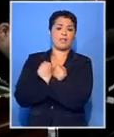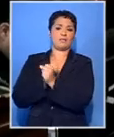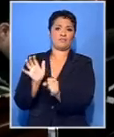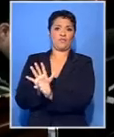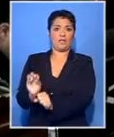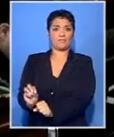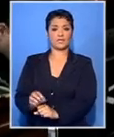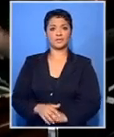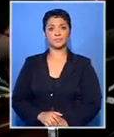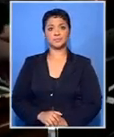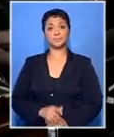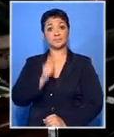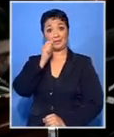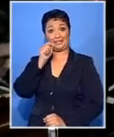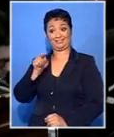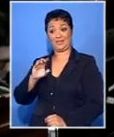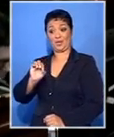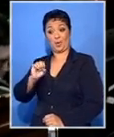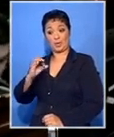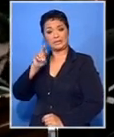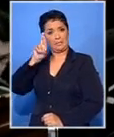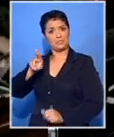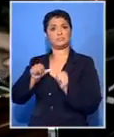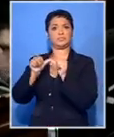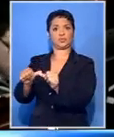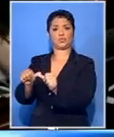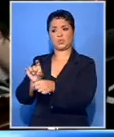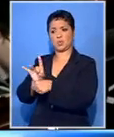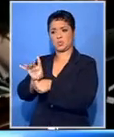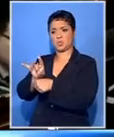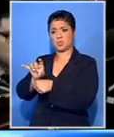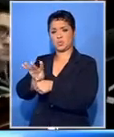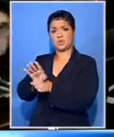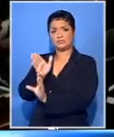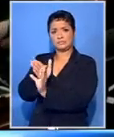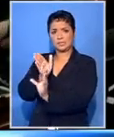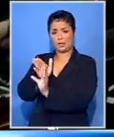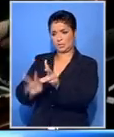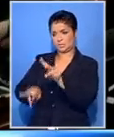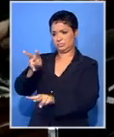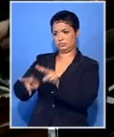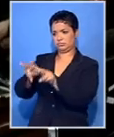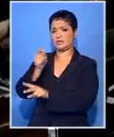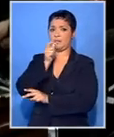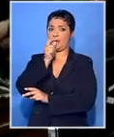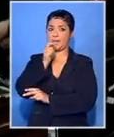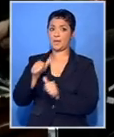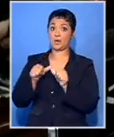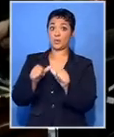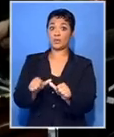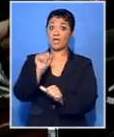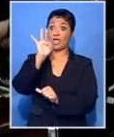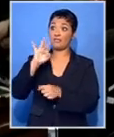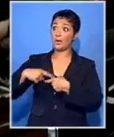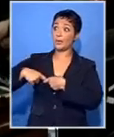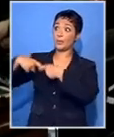is being treated and should continue to receive clinical care by a psychiatrist and a clinical psychologist for his current condition. Should he